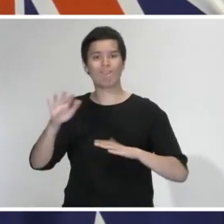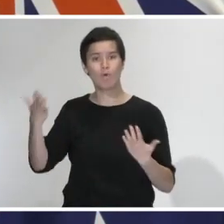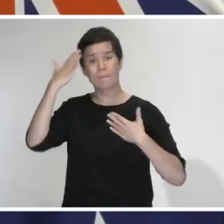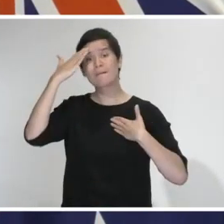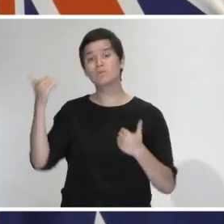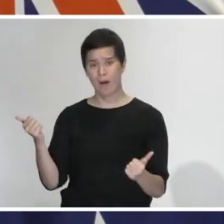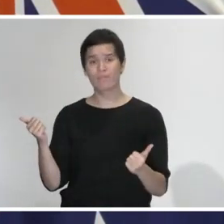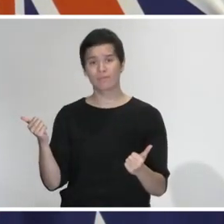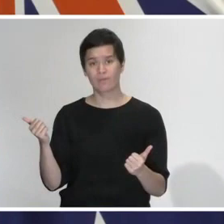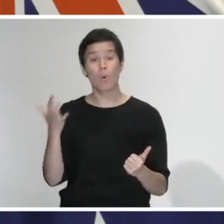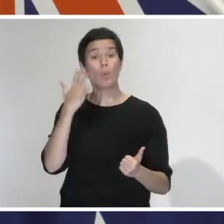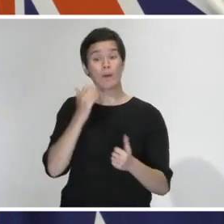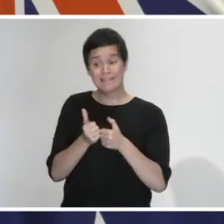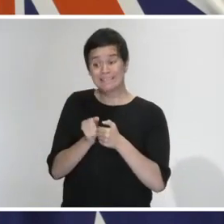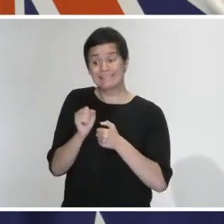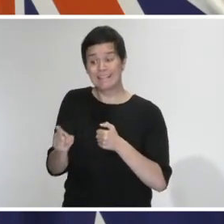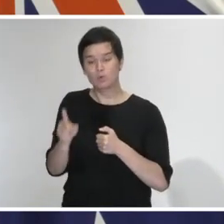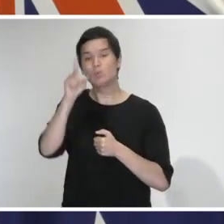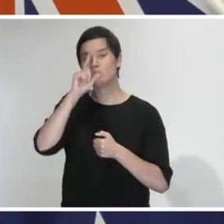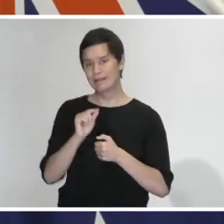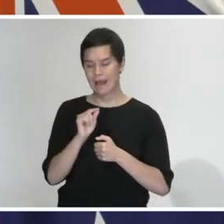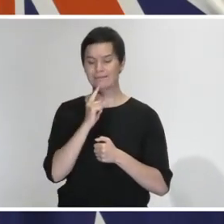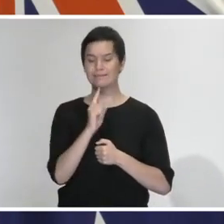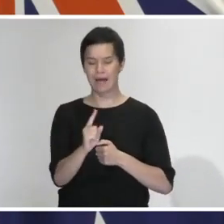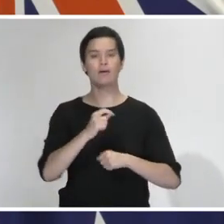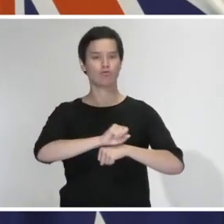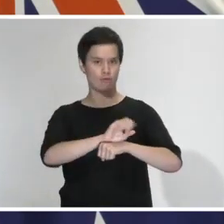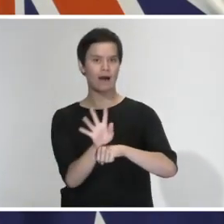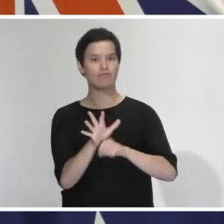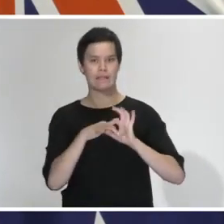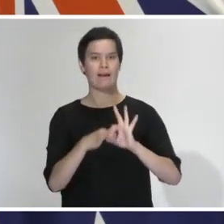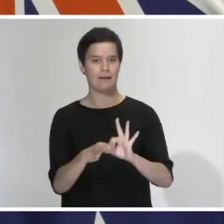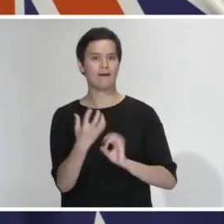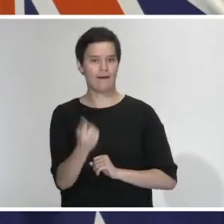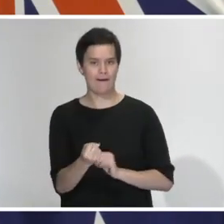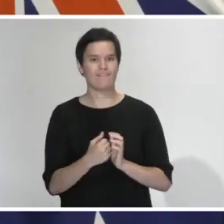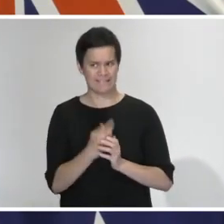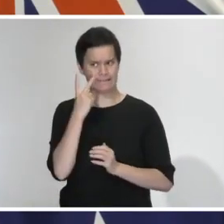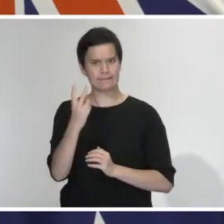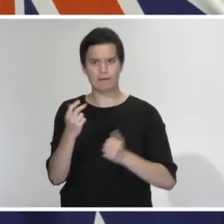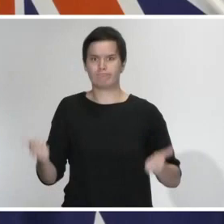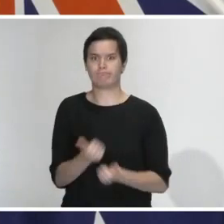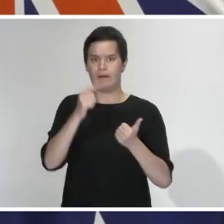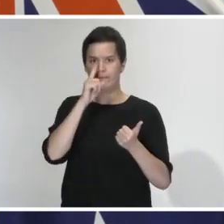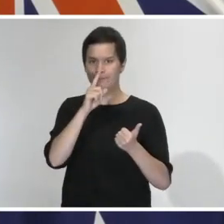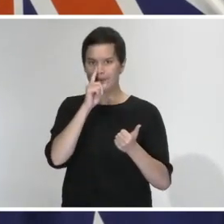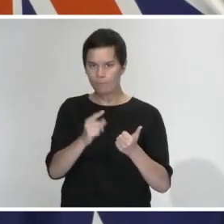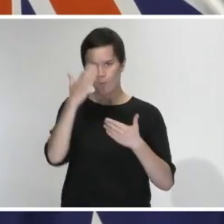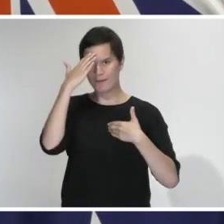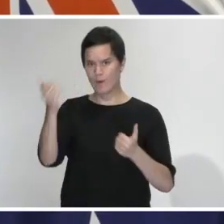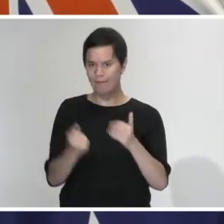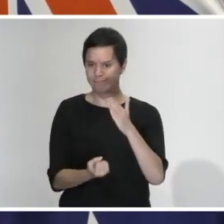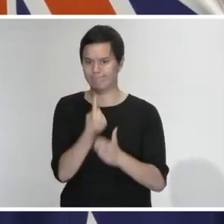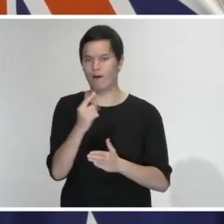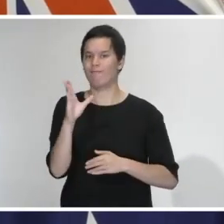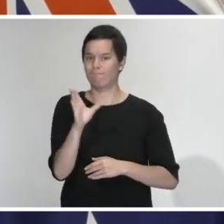periods of spikes and then it's come back a little bit in recent times. One of the other specific part of this program though